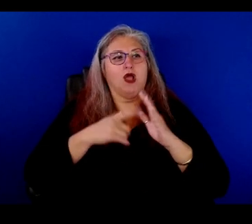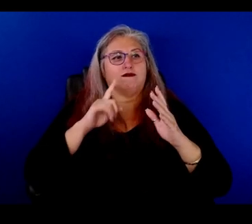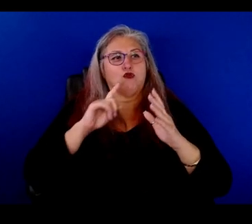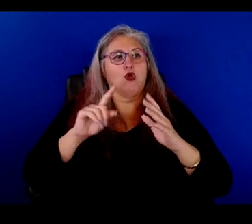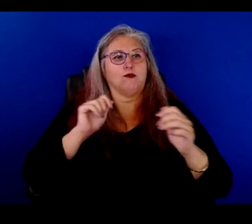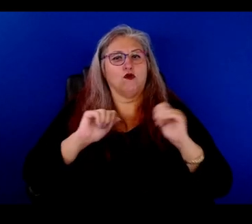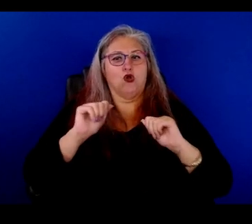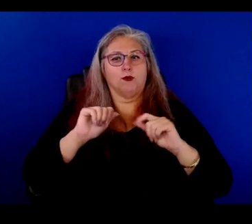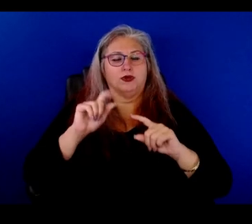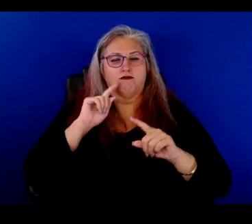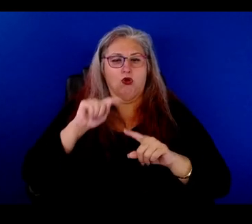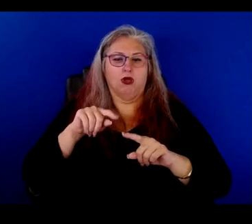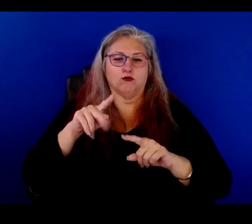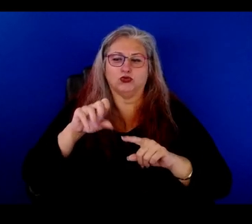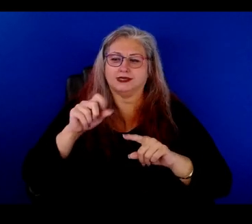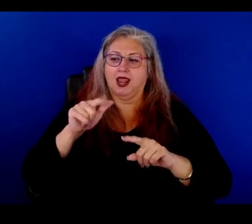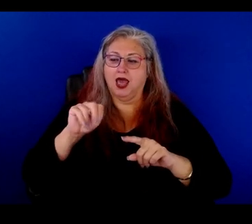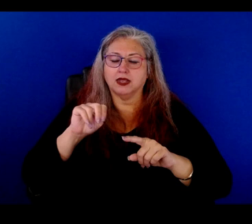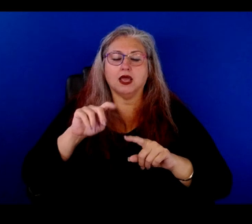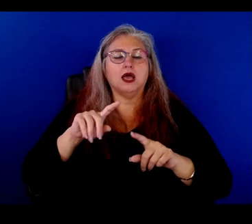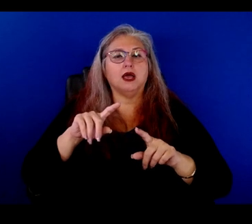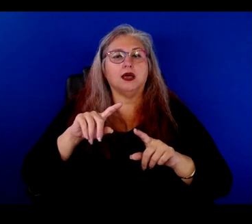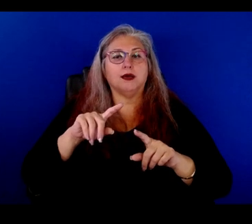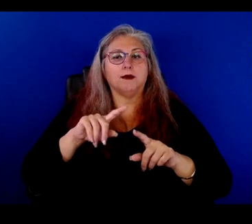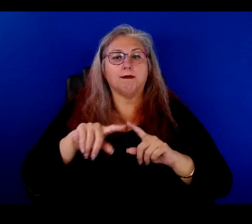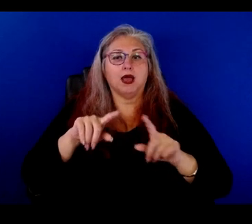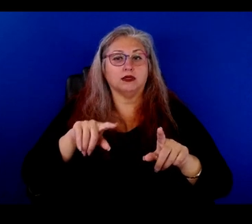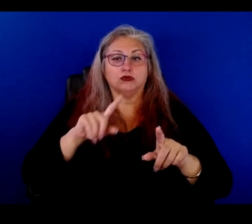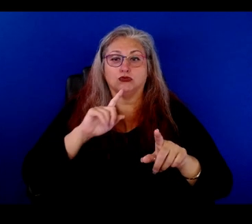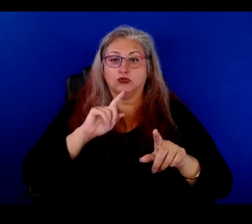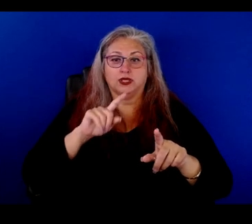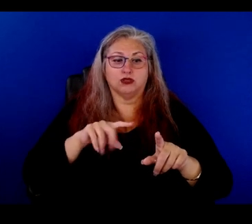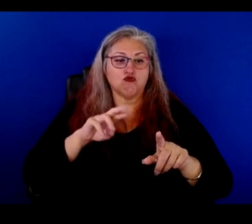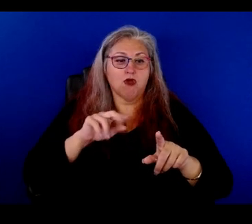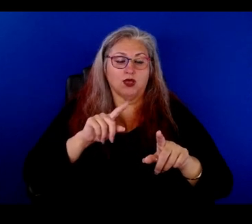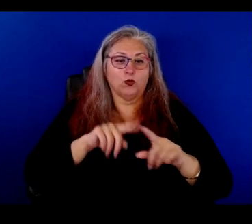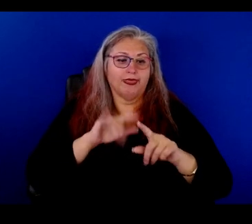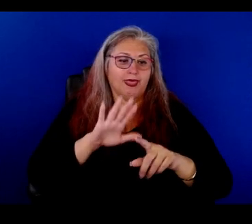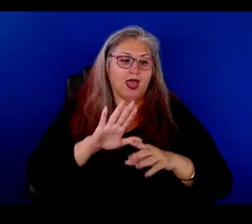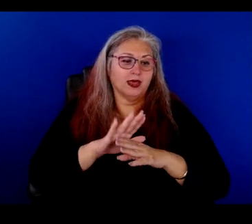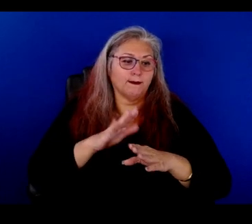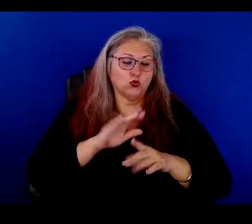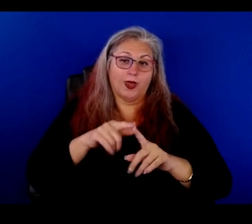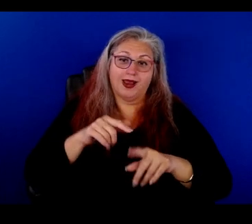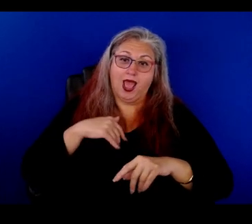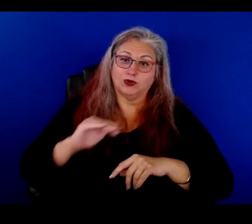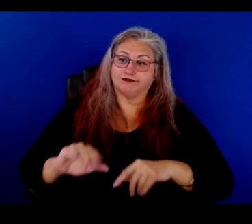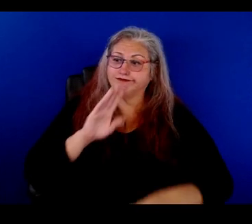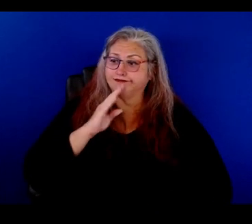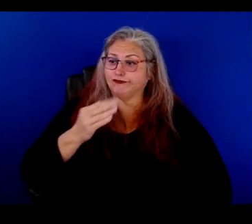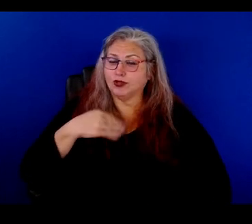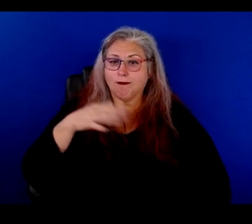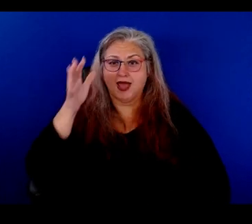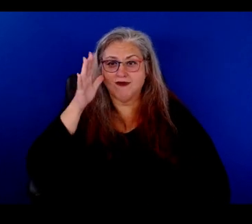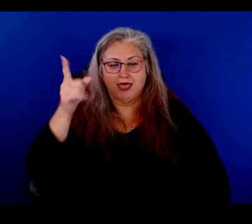of Conjunto Aztlan. And it's actually, uh, I was raised with Conjunto music, you know, as a child, when I was 14, my